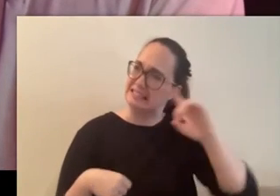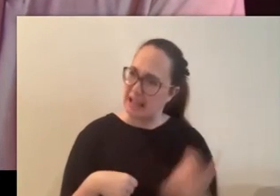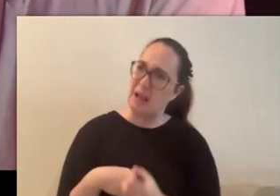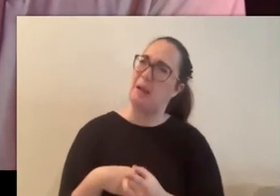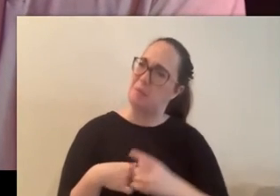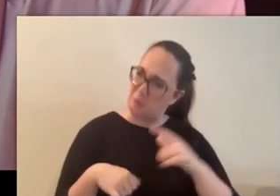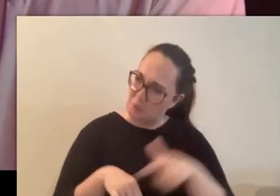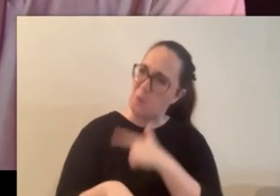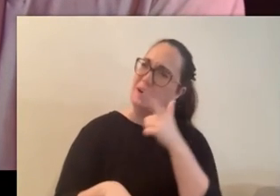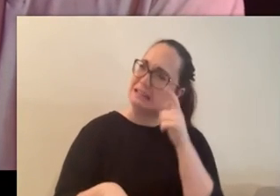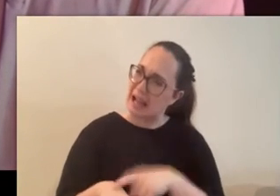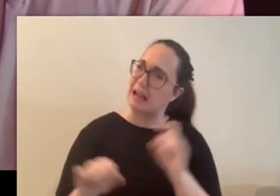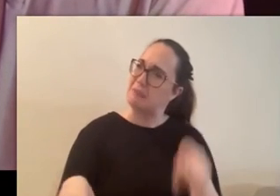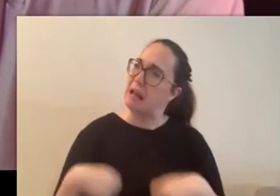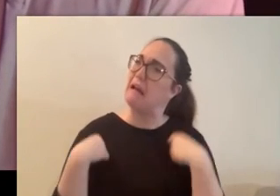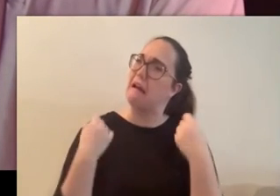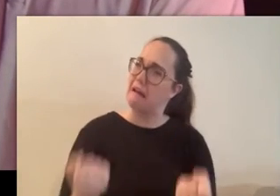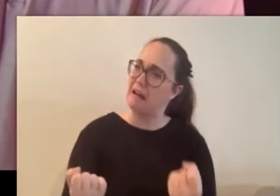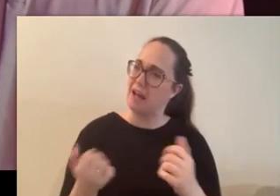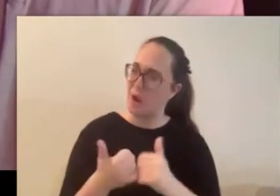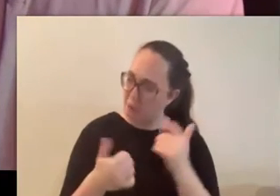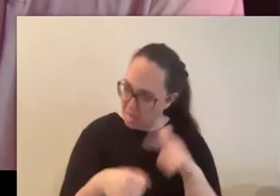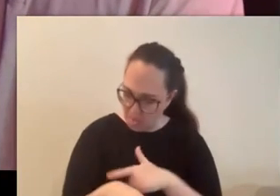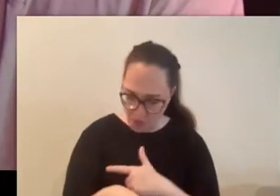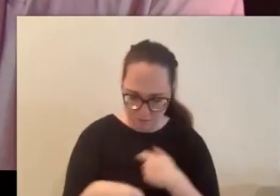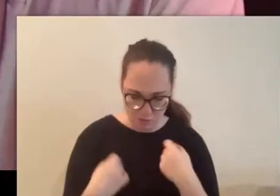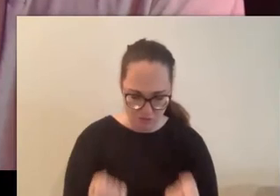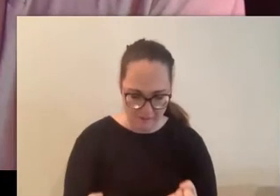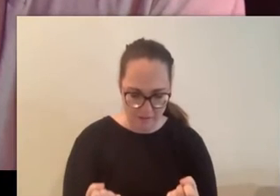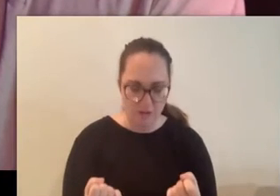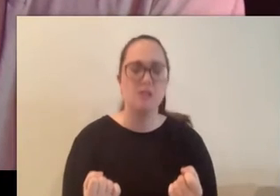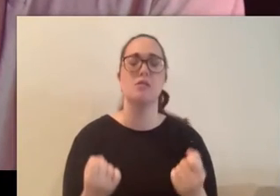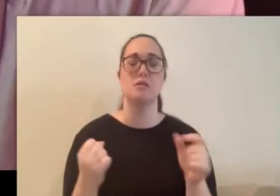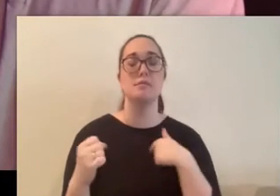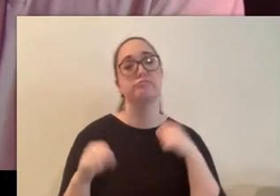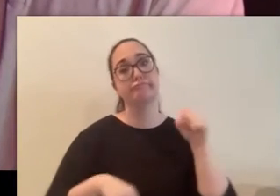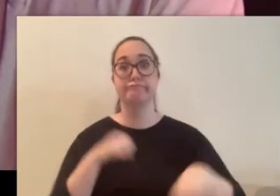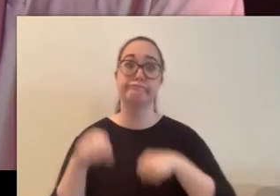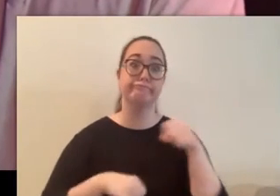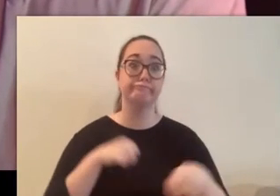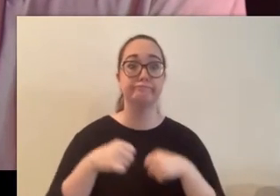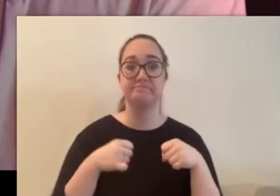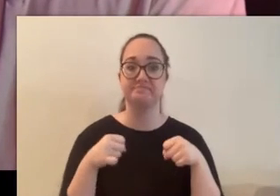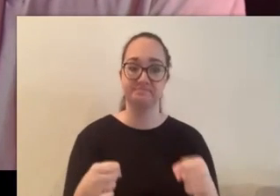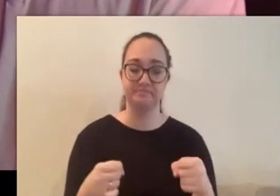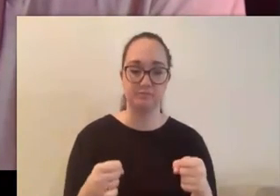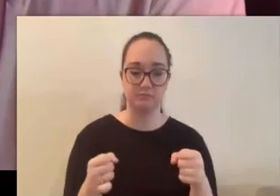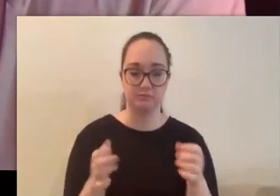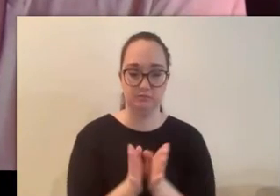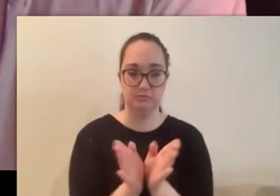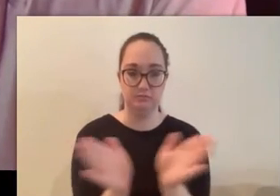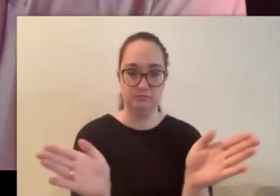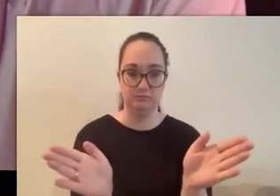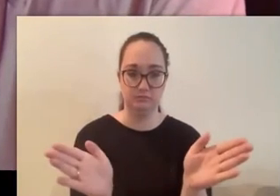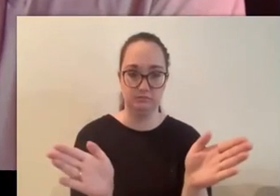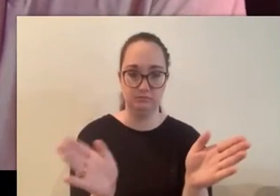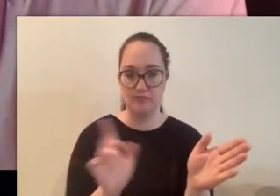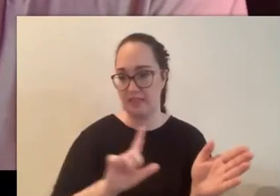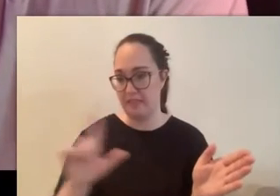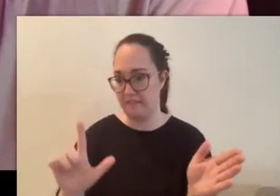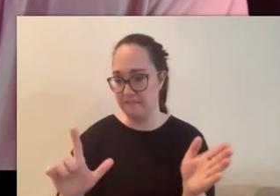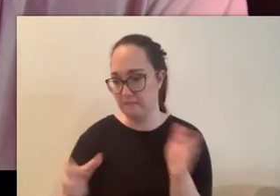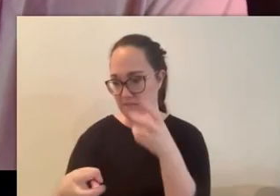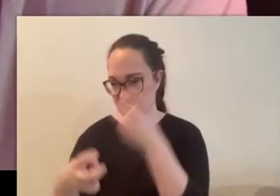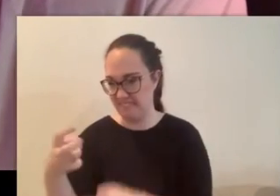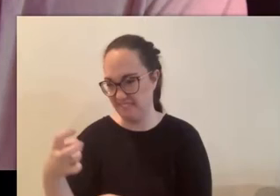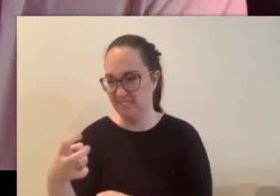finally i came to a split in the trail i could go left in the rough direction on the rough direction